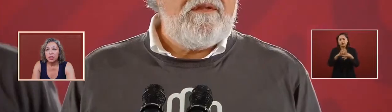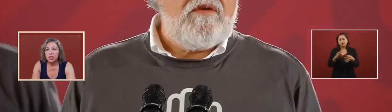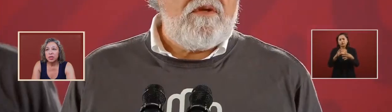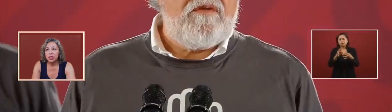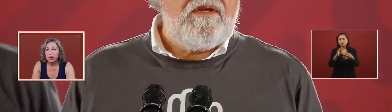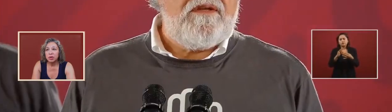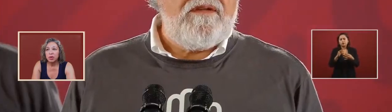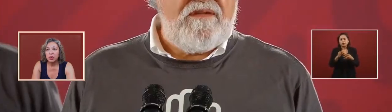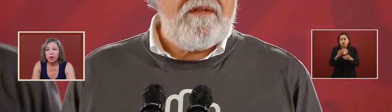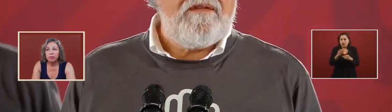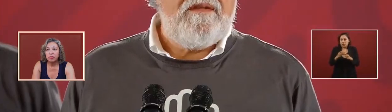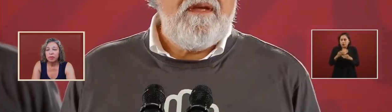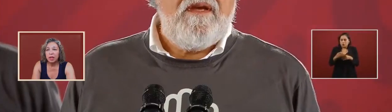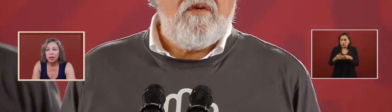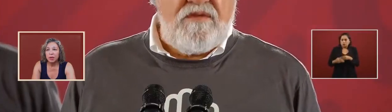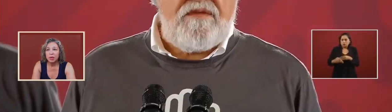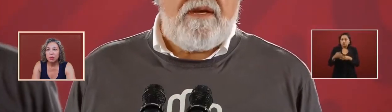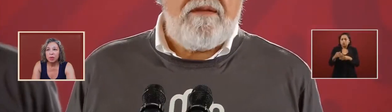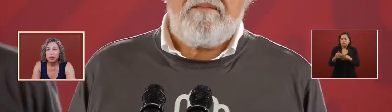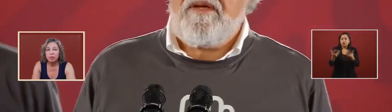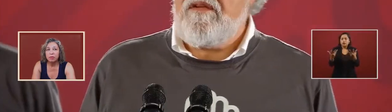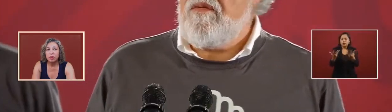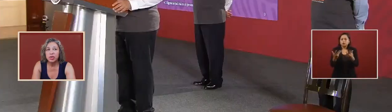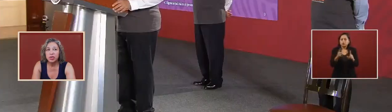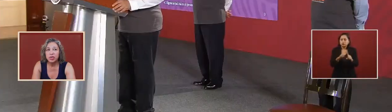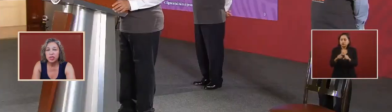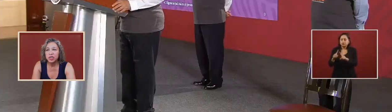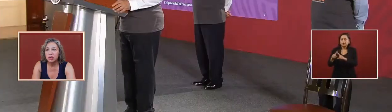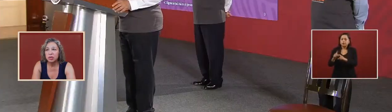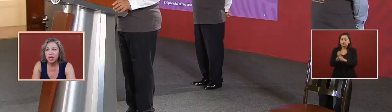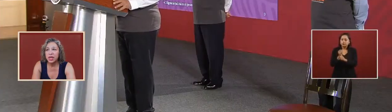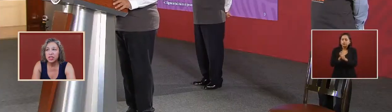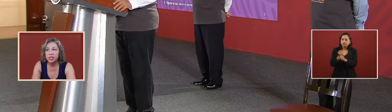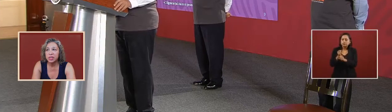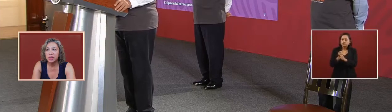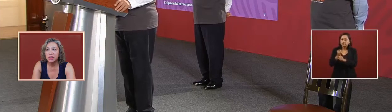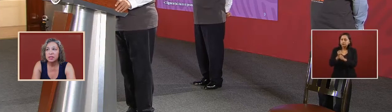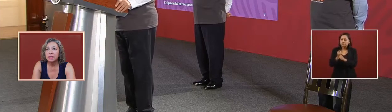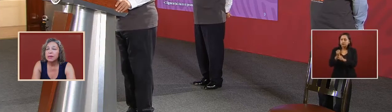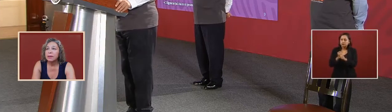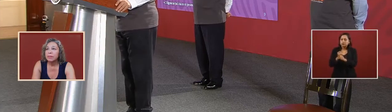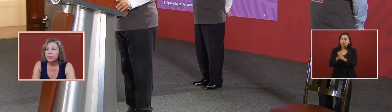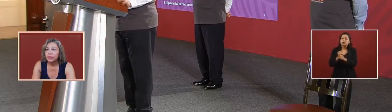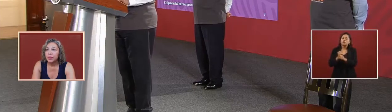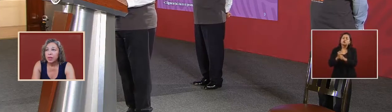i want you to know that we are following with four judicial agencies